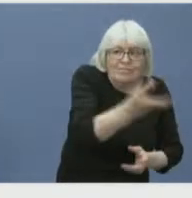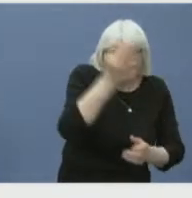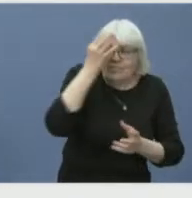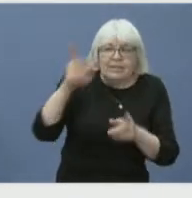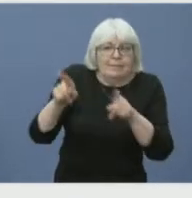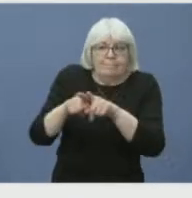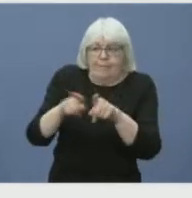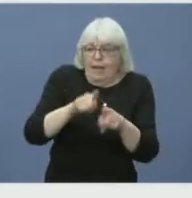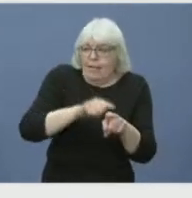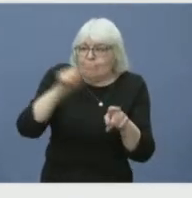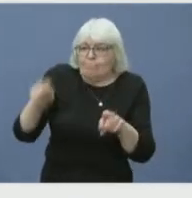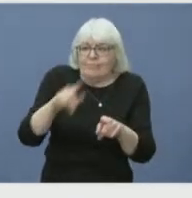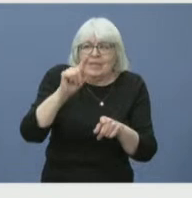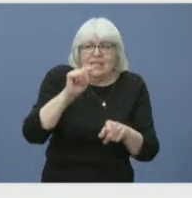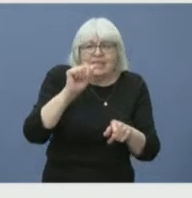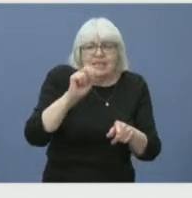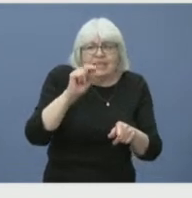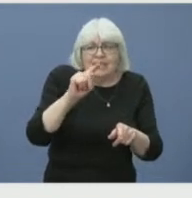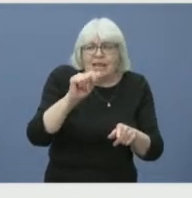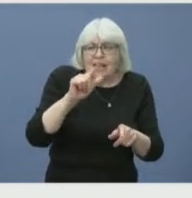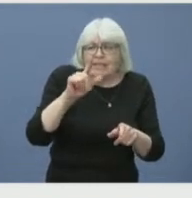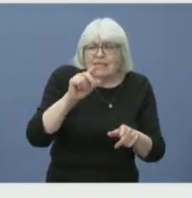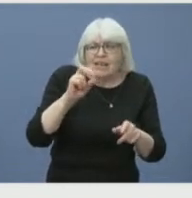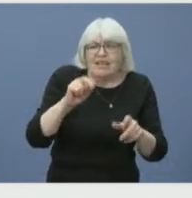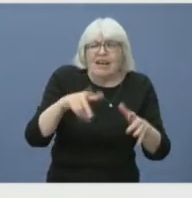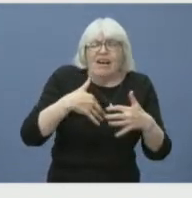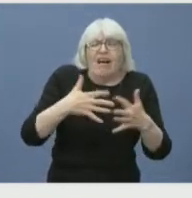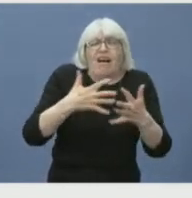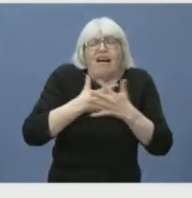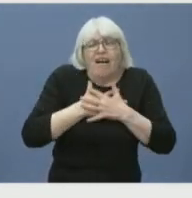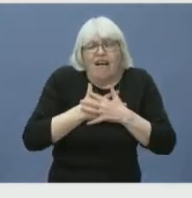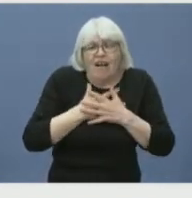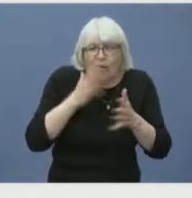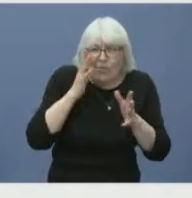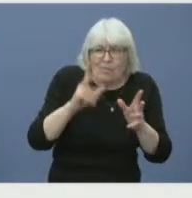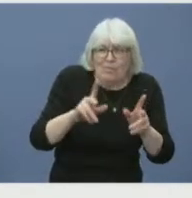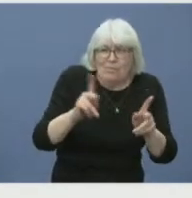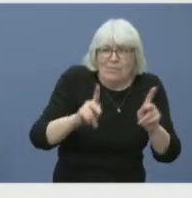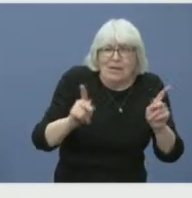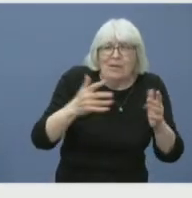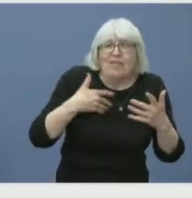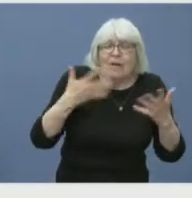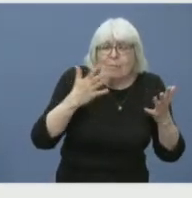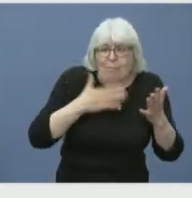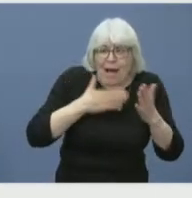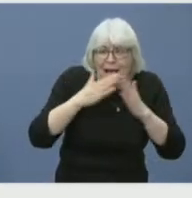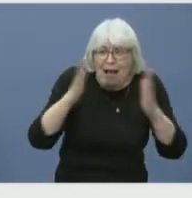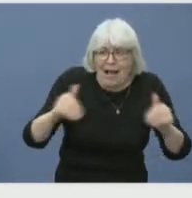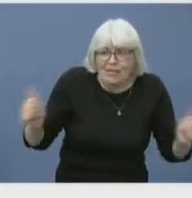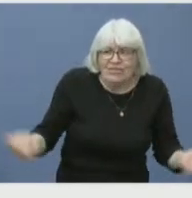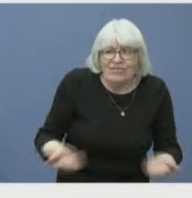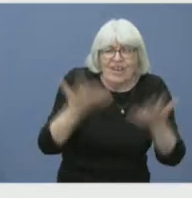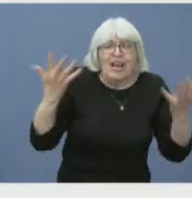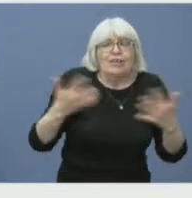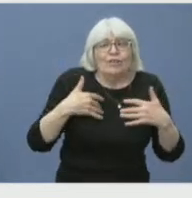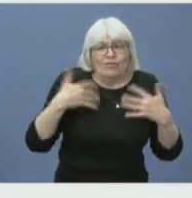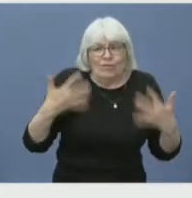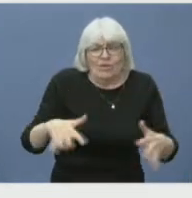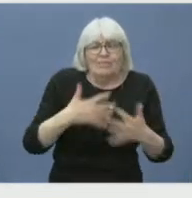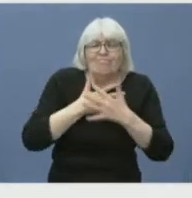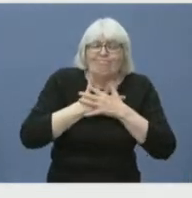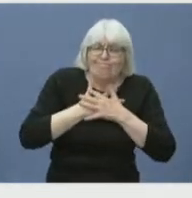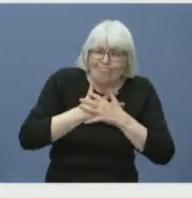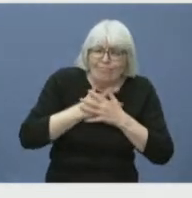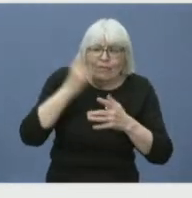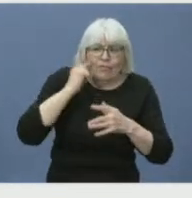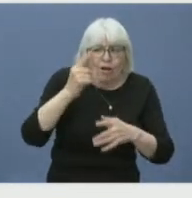this is devastating news. My heart is going out to each and every one of you that are facing losses of your homes. For others, the news